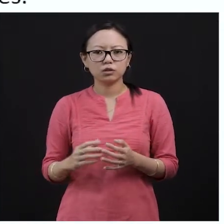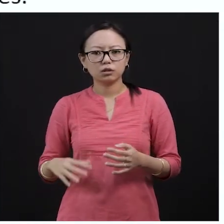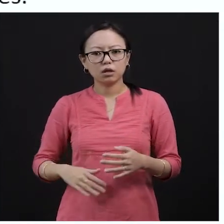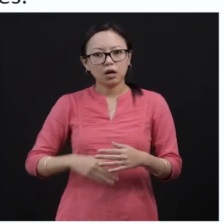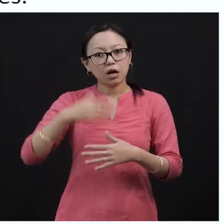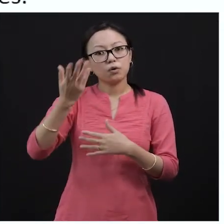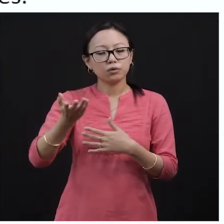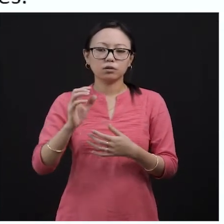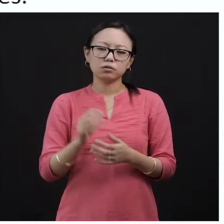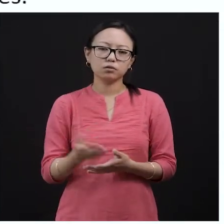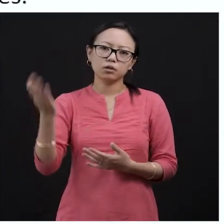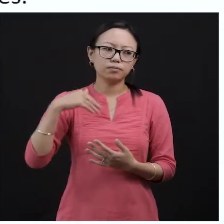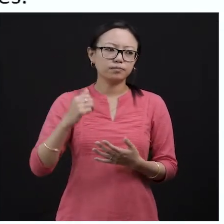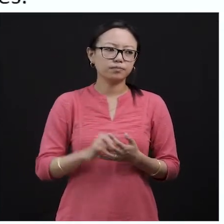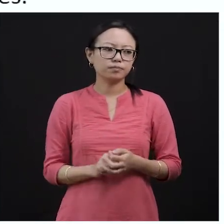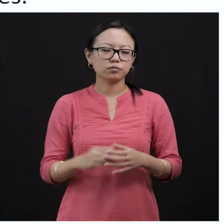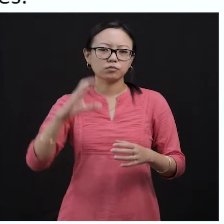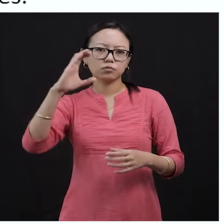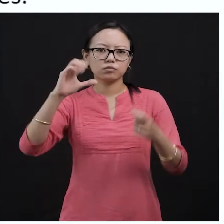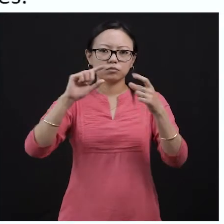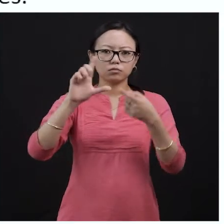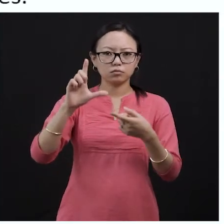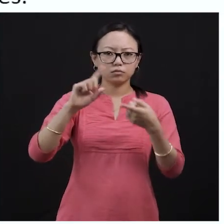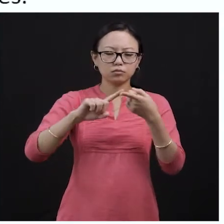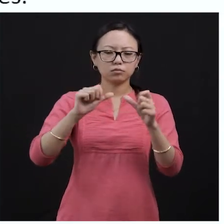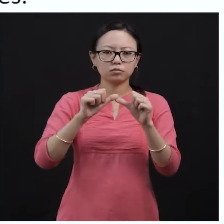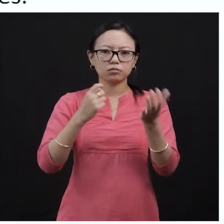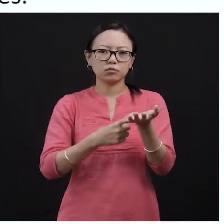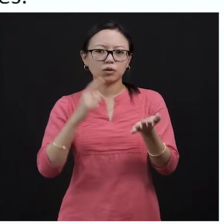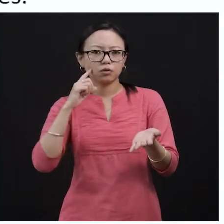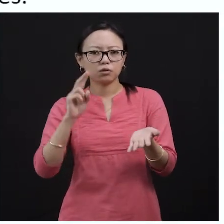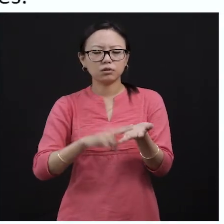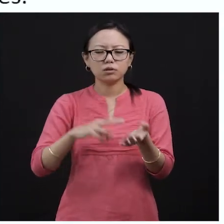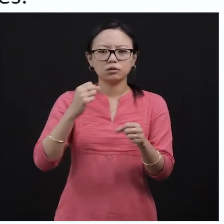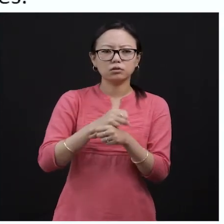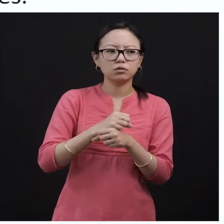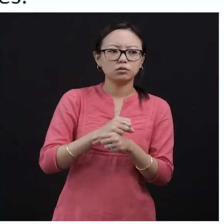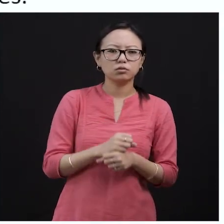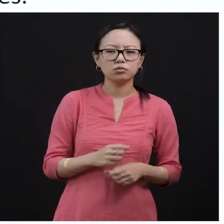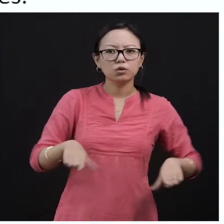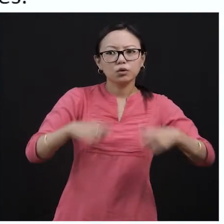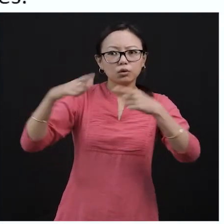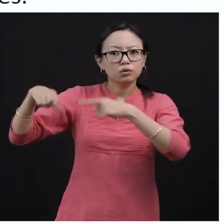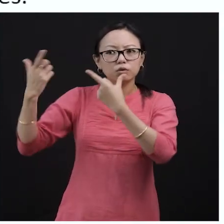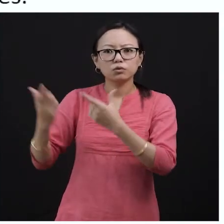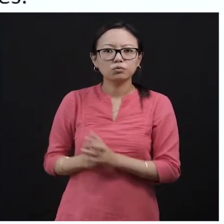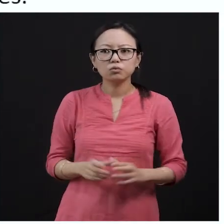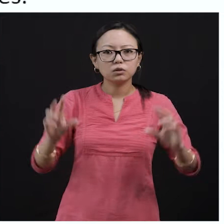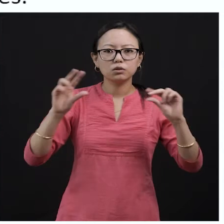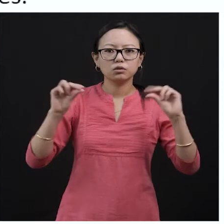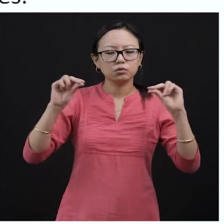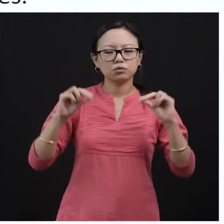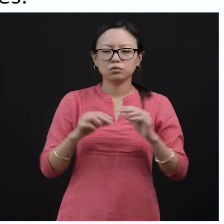open space in a forest where there are no trees. Repeat. An open space in a forest where there